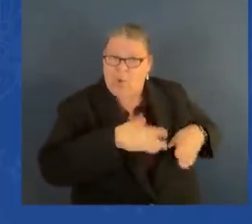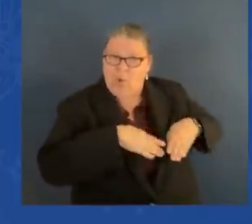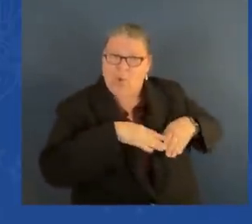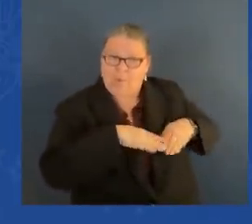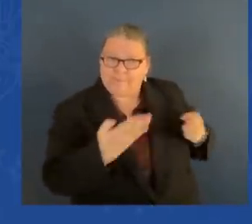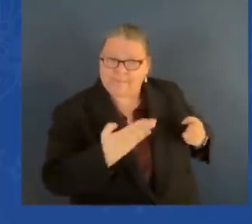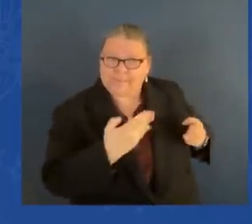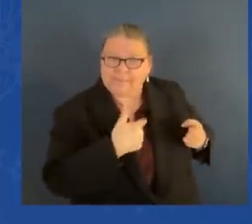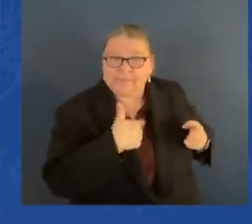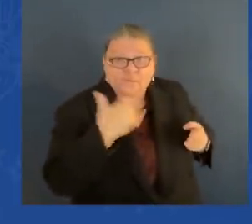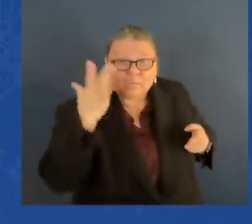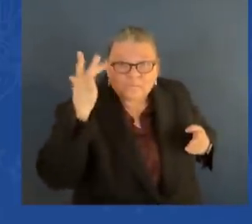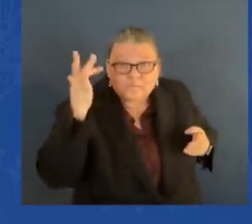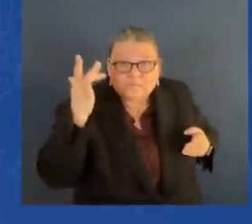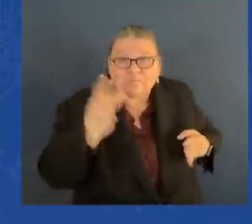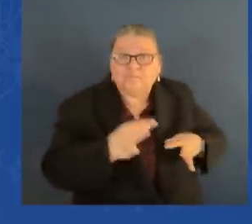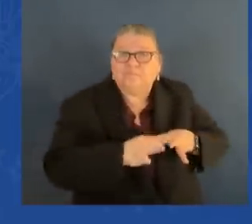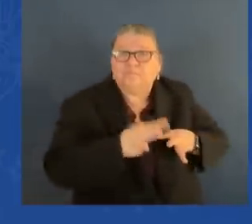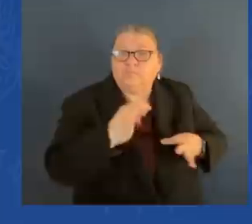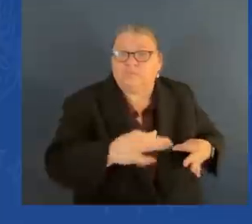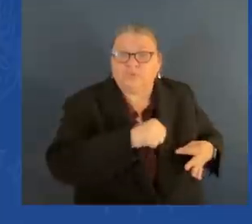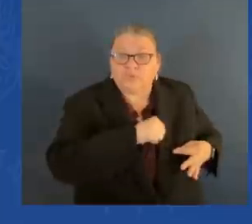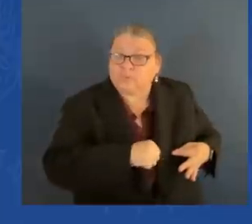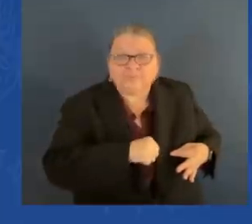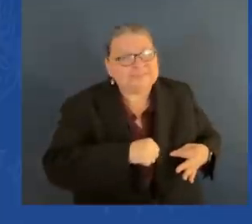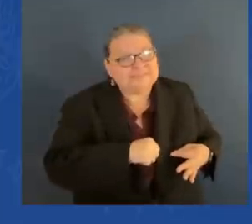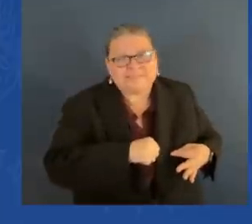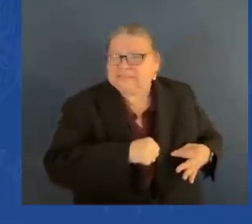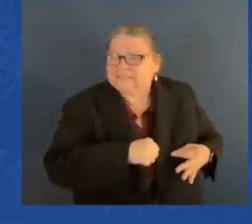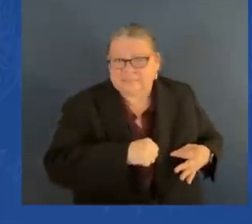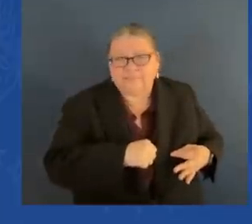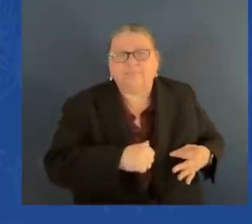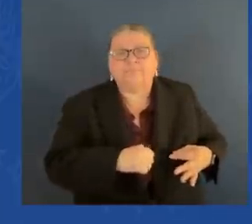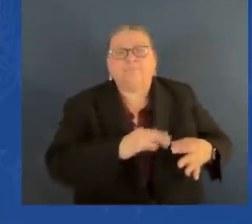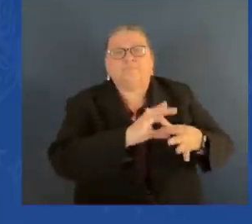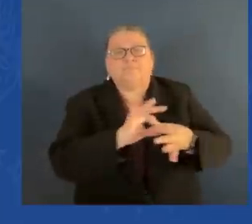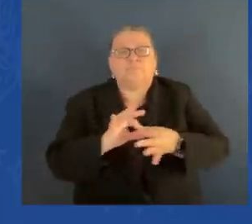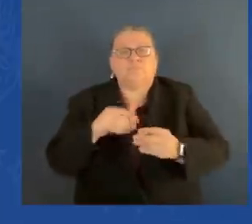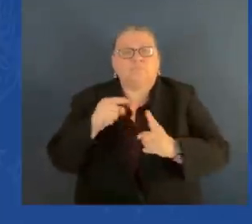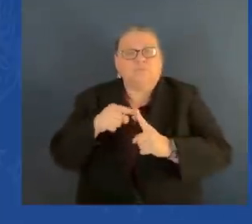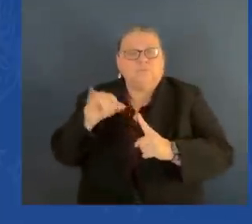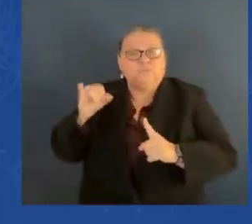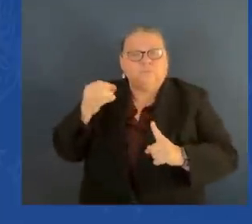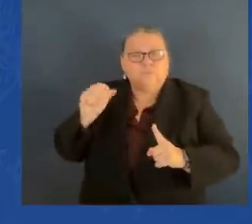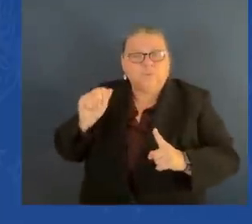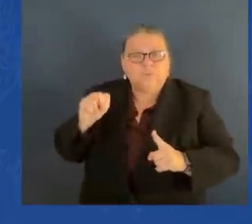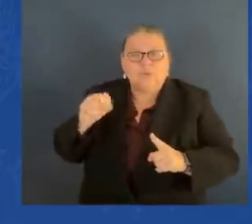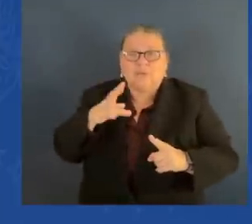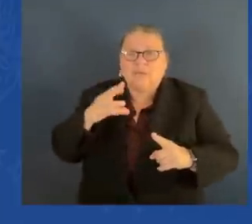And he put off treating his own heart because, as all you know, his heart belonged to Joan.